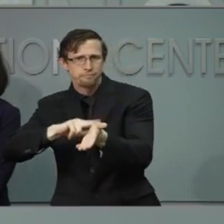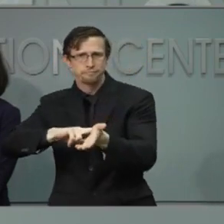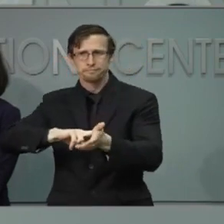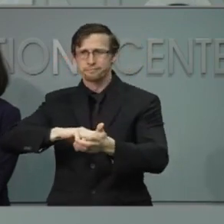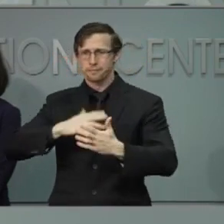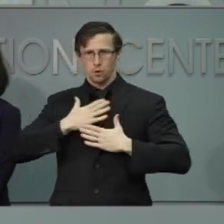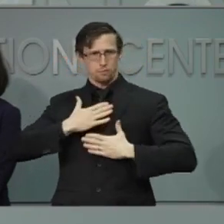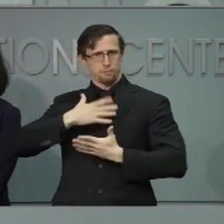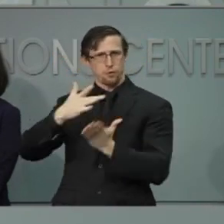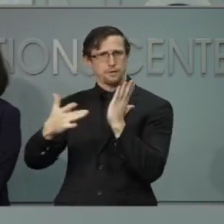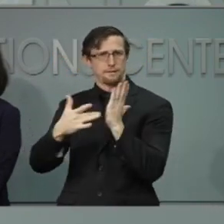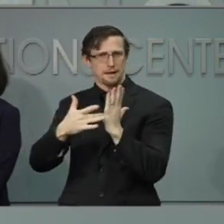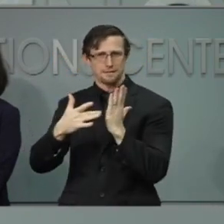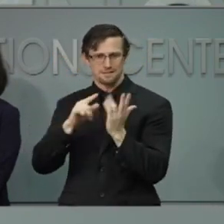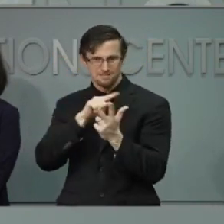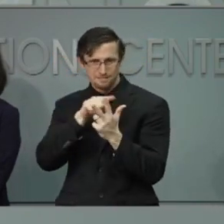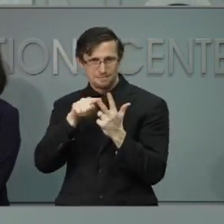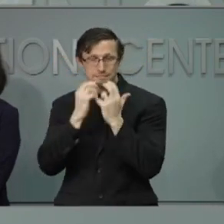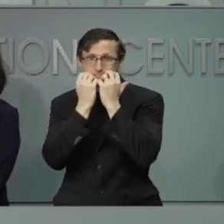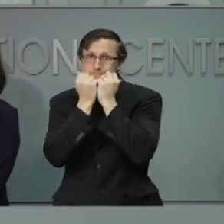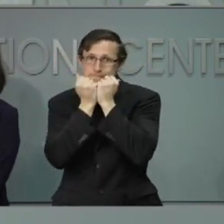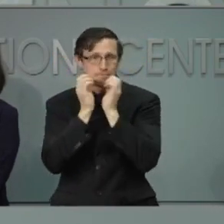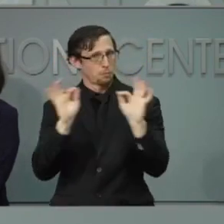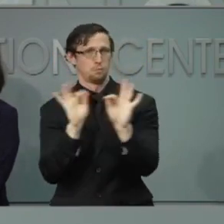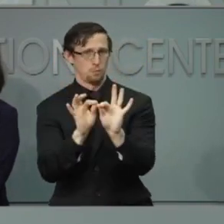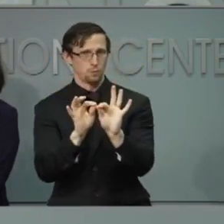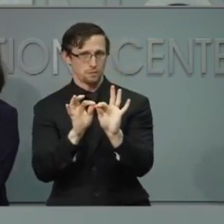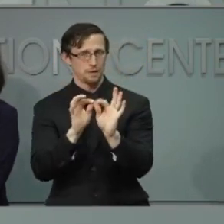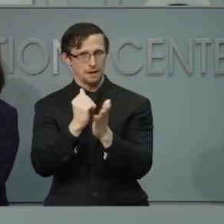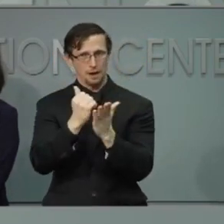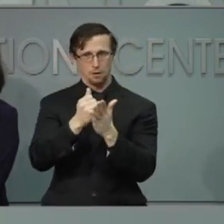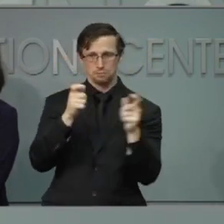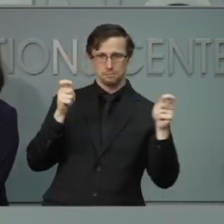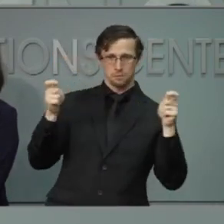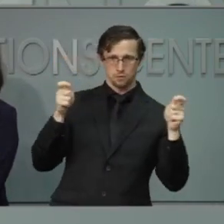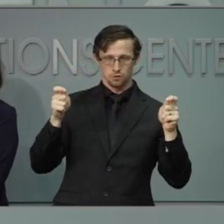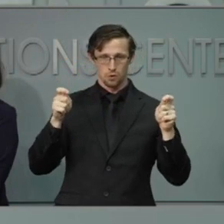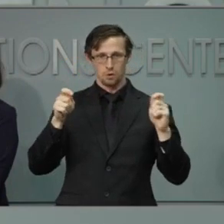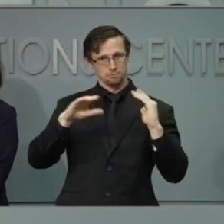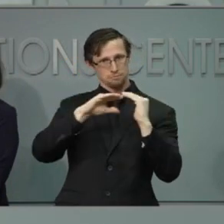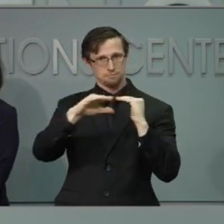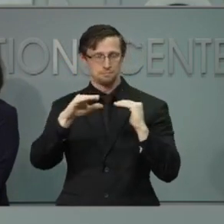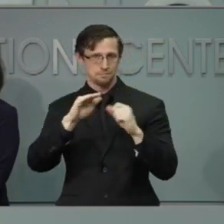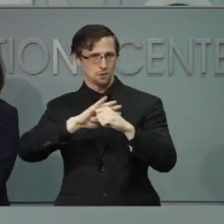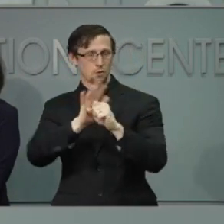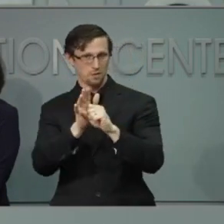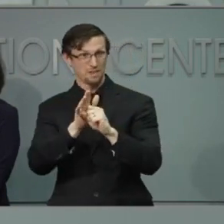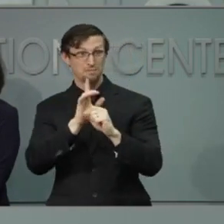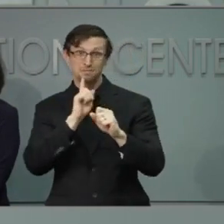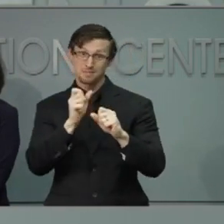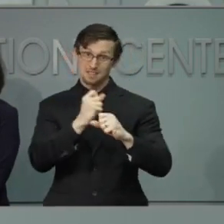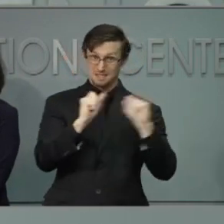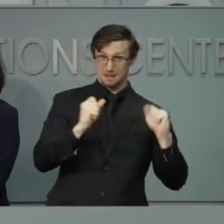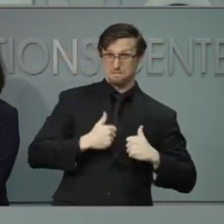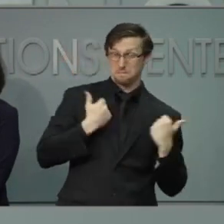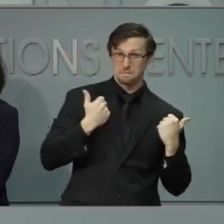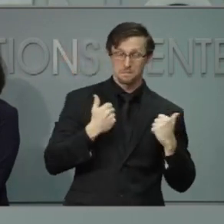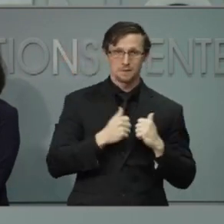techs, they are our precious commodity as we think about our capacity to be able to surge